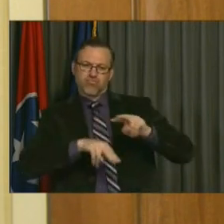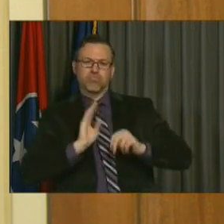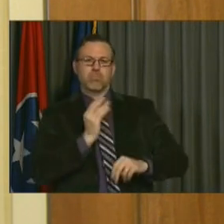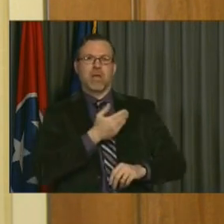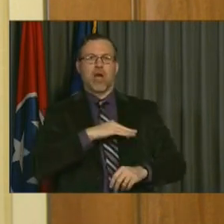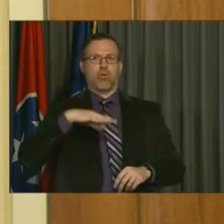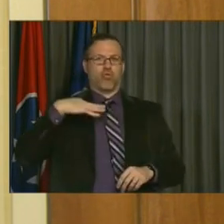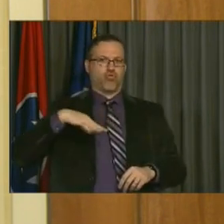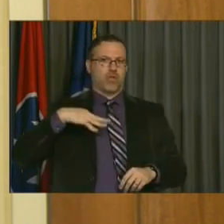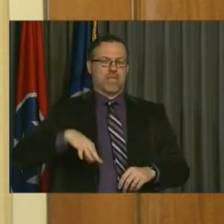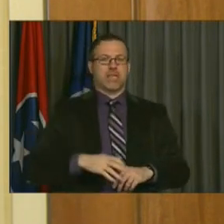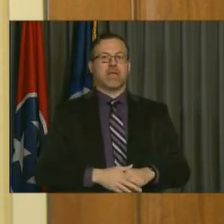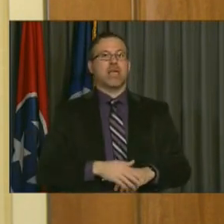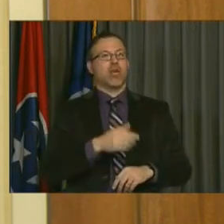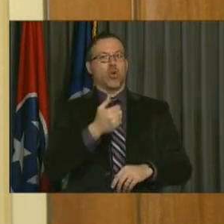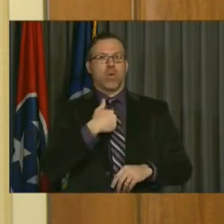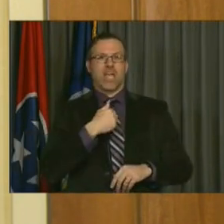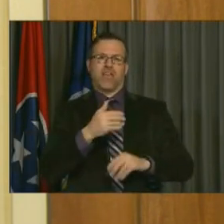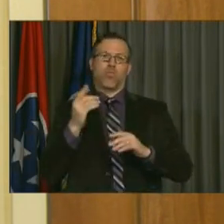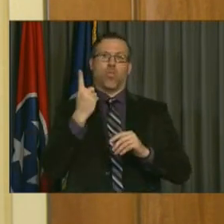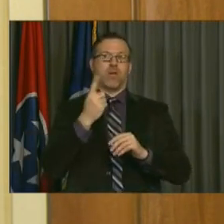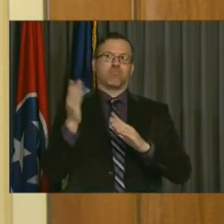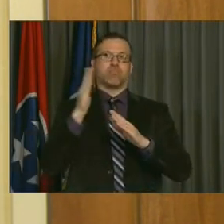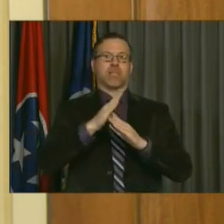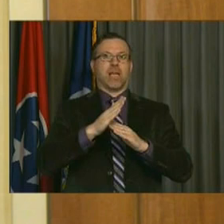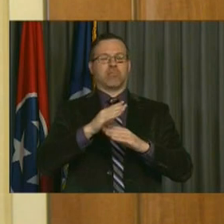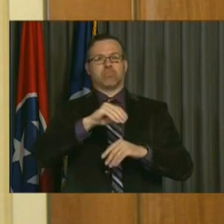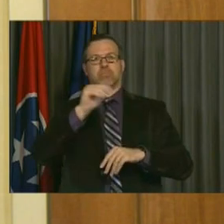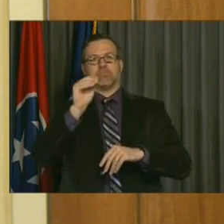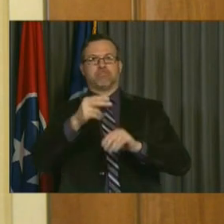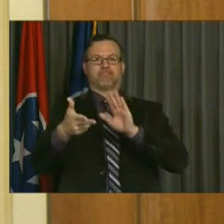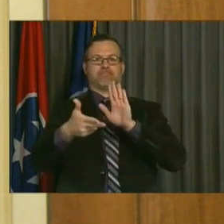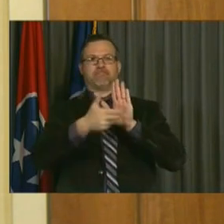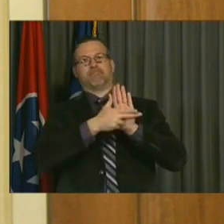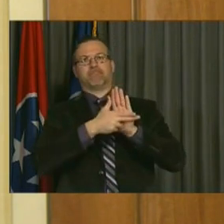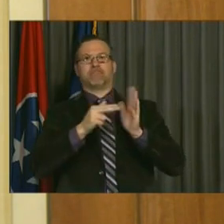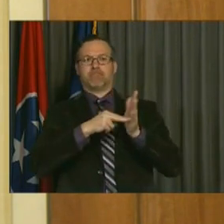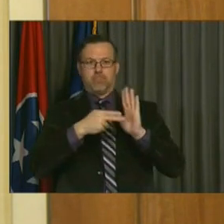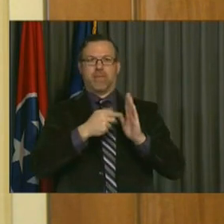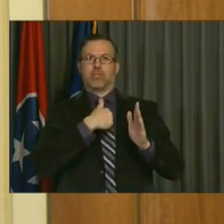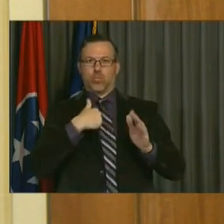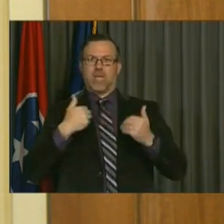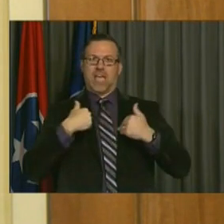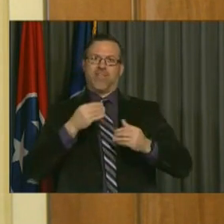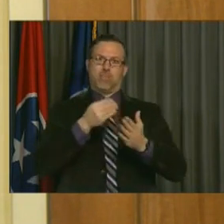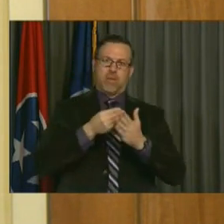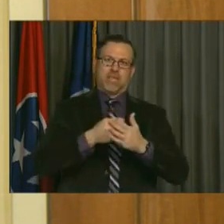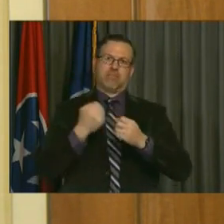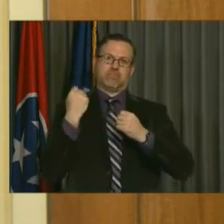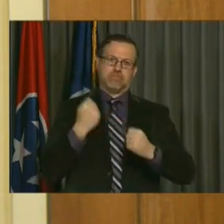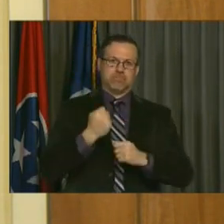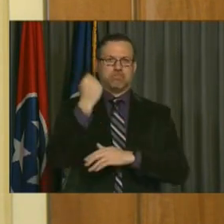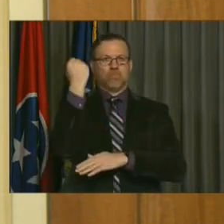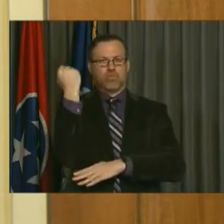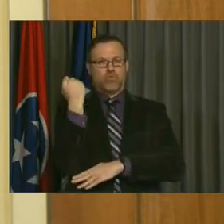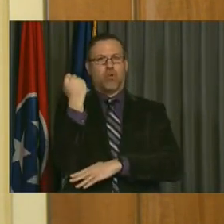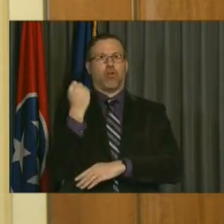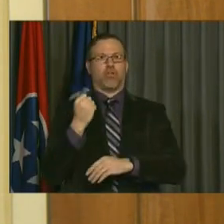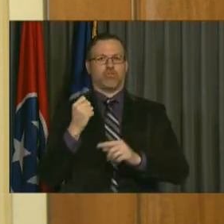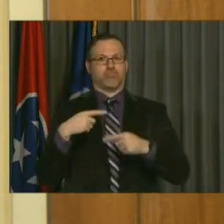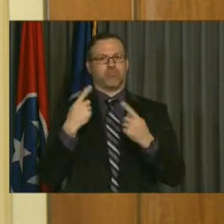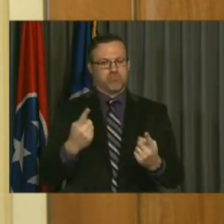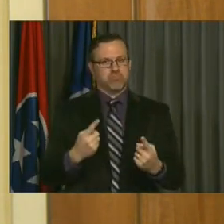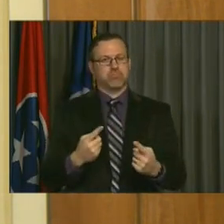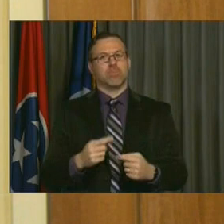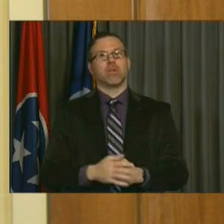confirmed our strong AA rating. They included some strengths, credit strengths that we enjoy as a city.